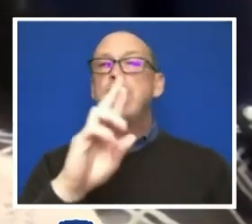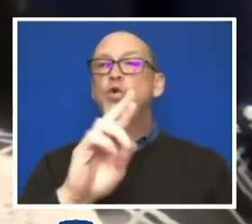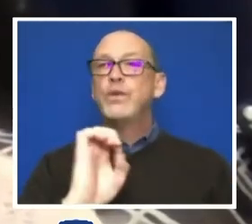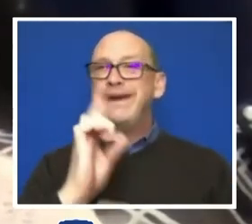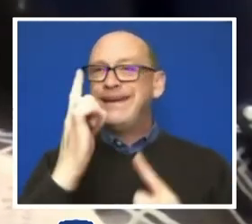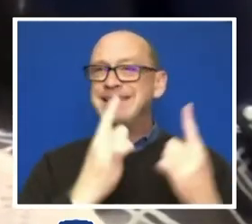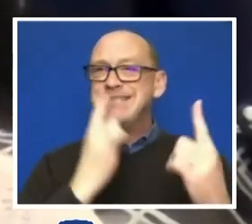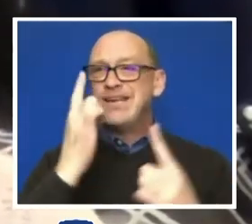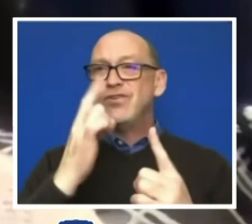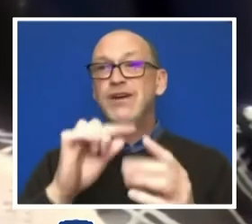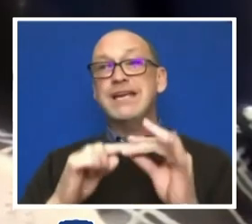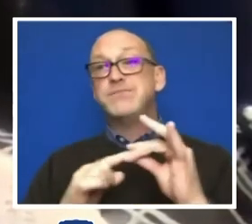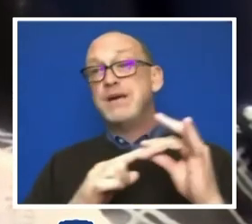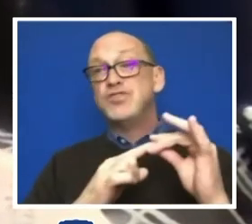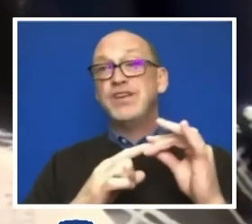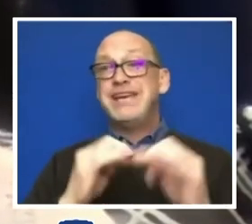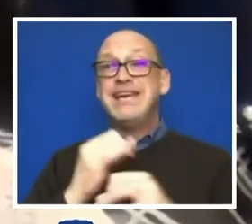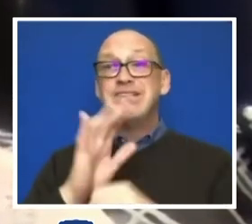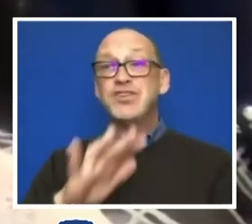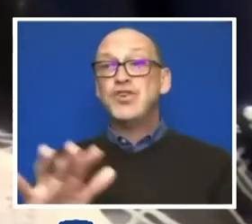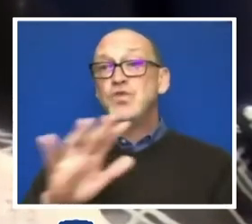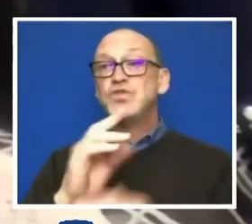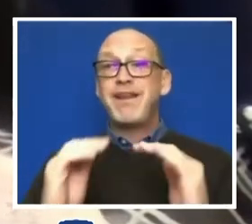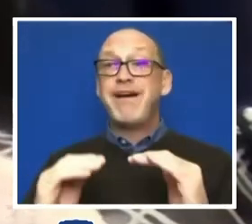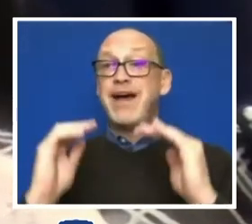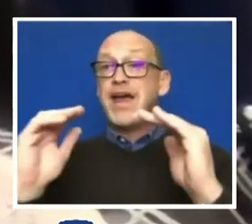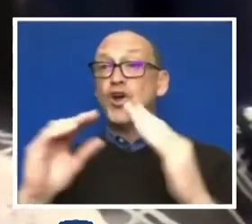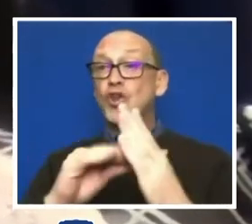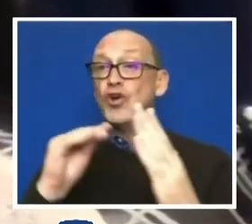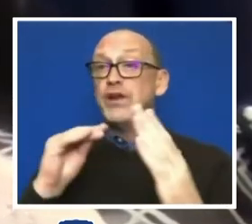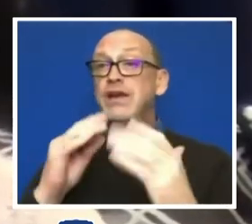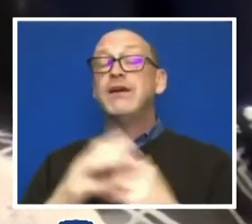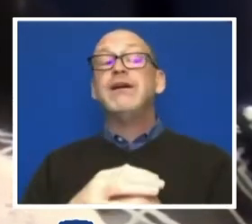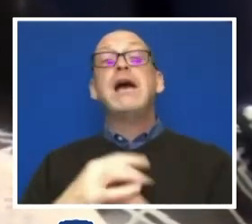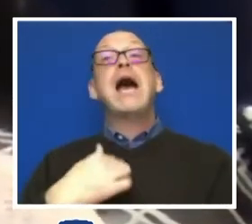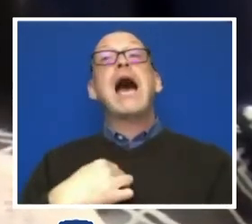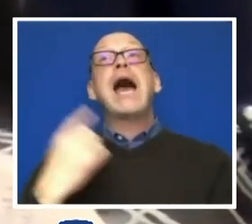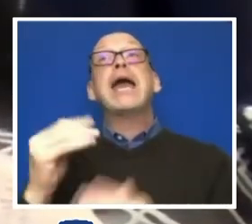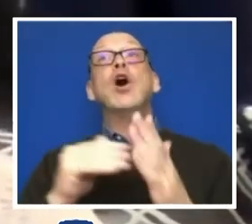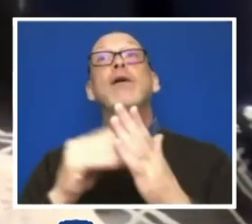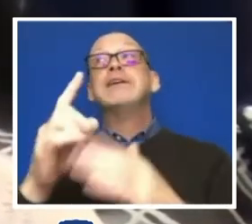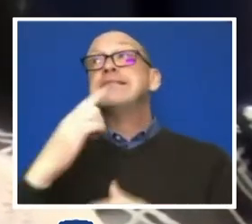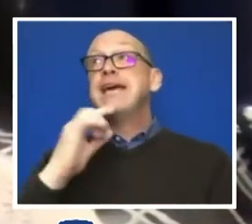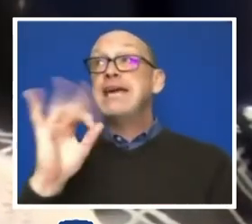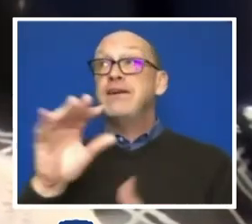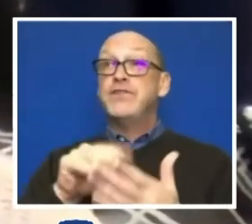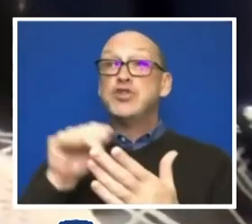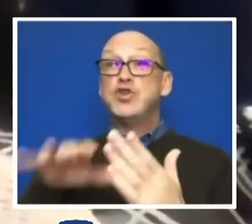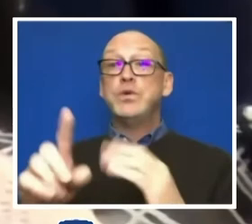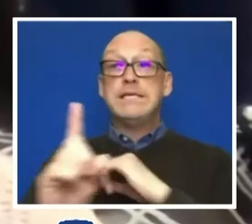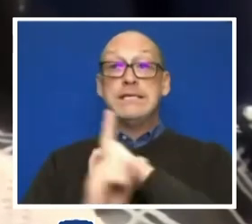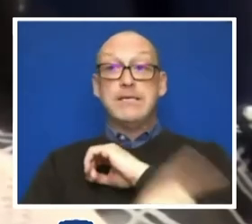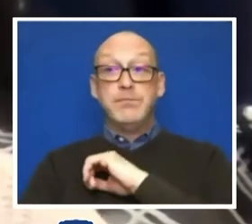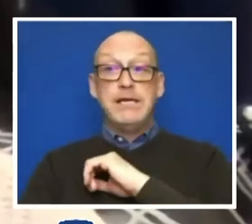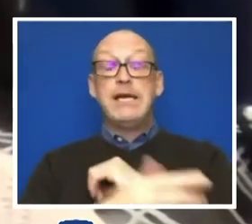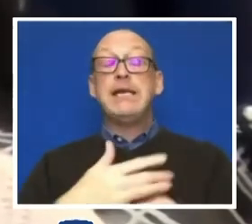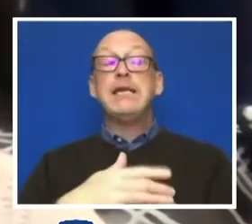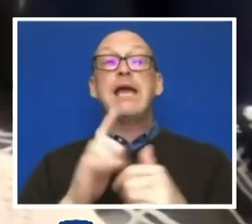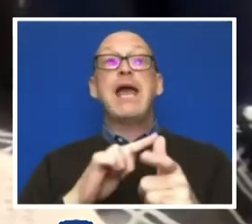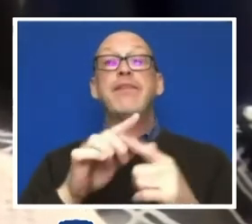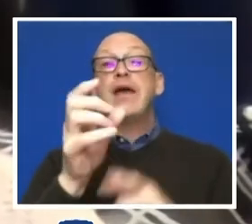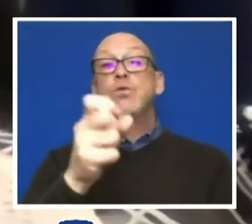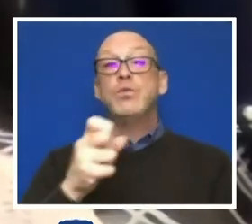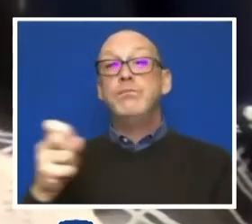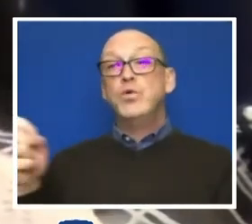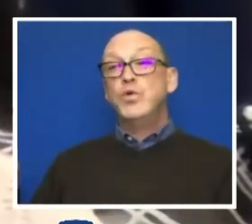institution of higher learning. So, something I often say is that if a student is disciplined and say removed from